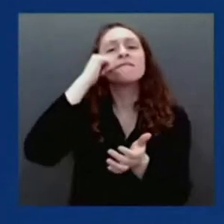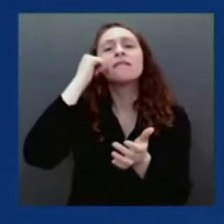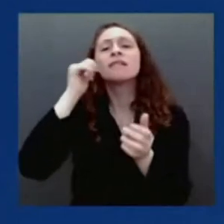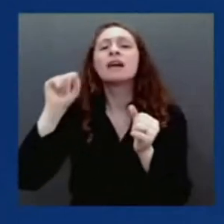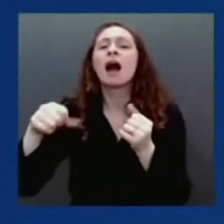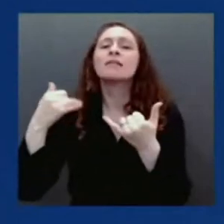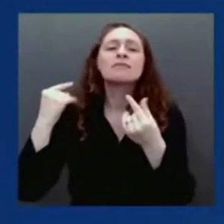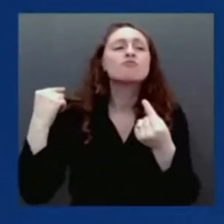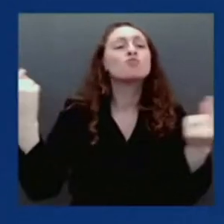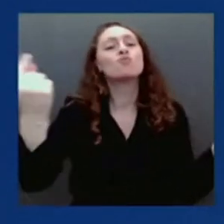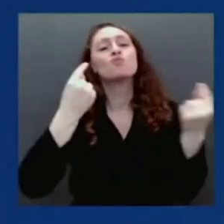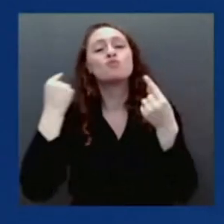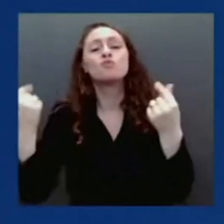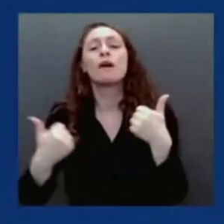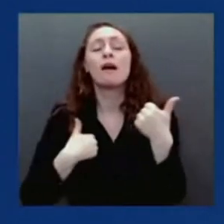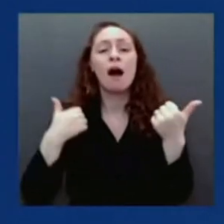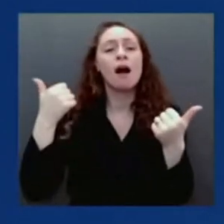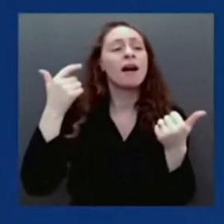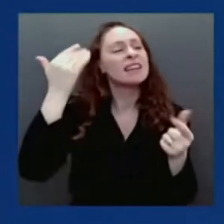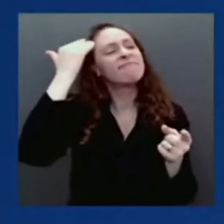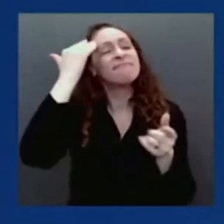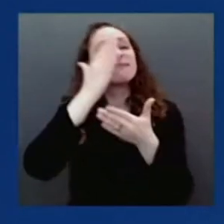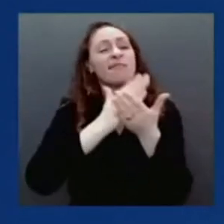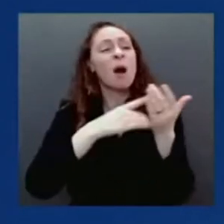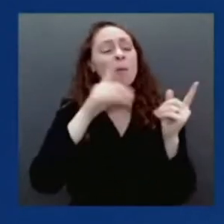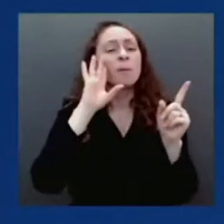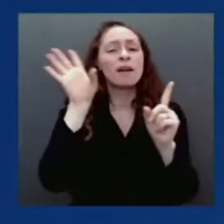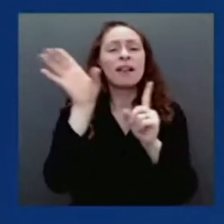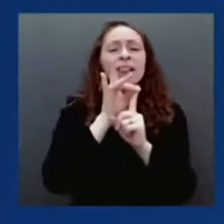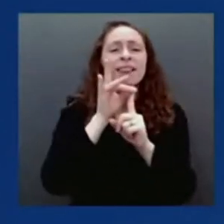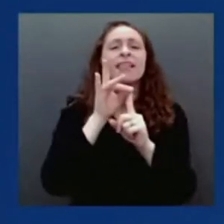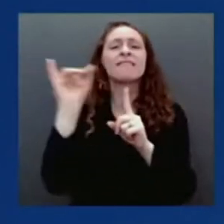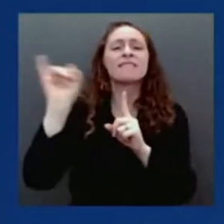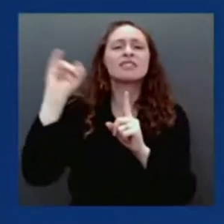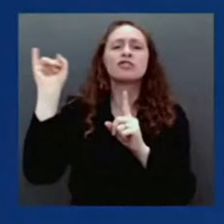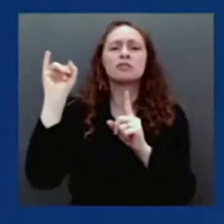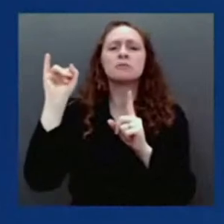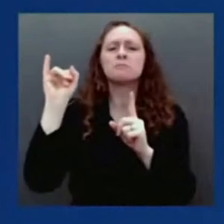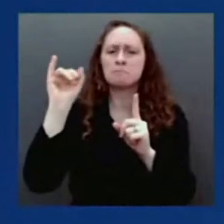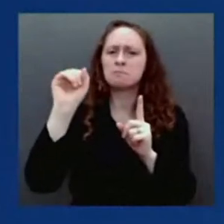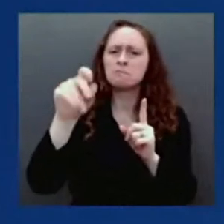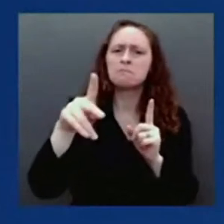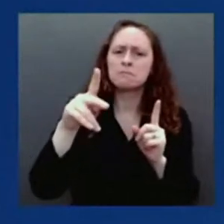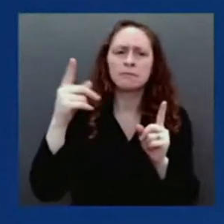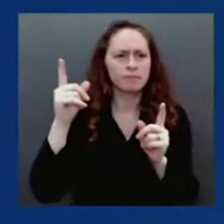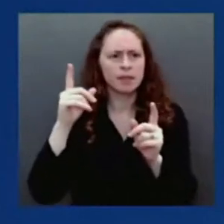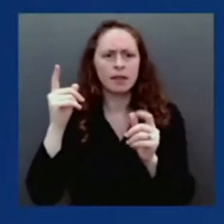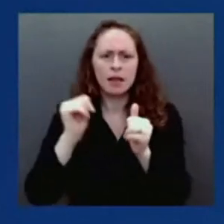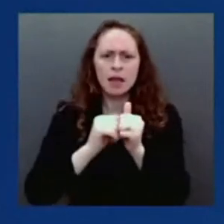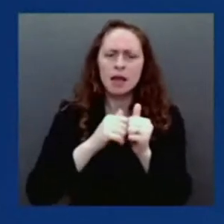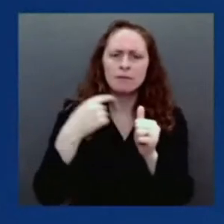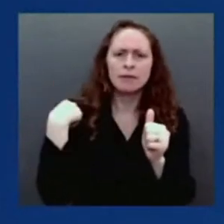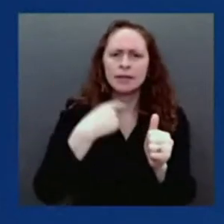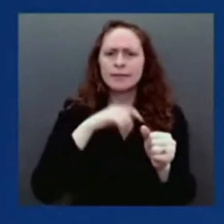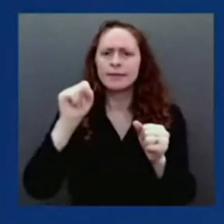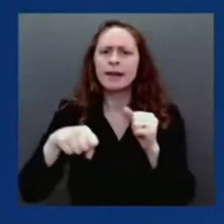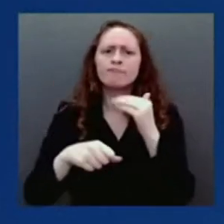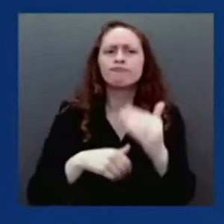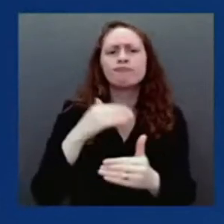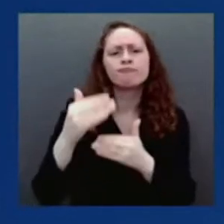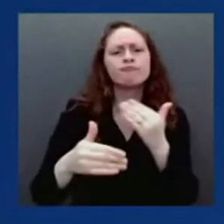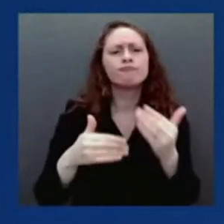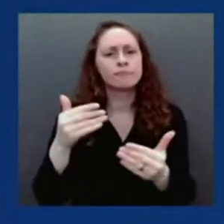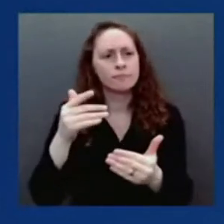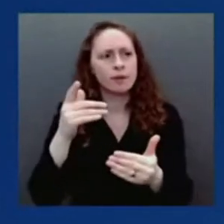concentrating on the severity of disease, hospitalizations, and deaths that fall within the category of what we generally accept.